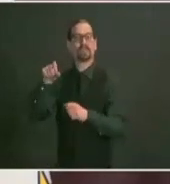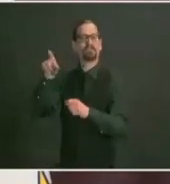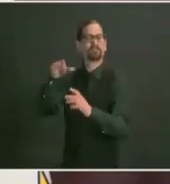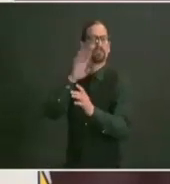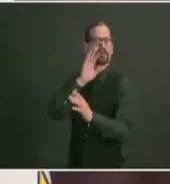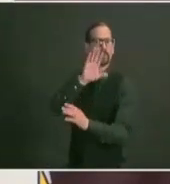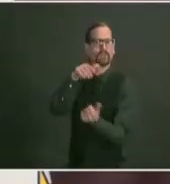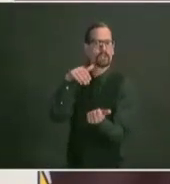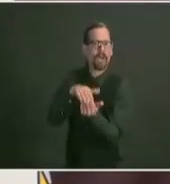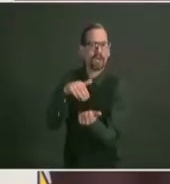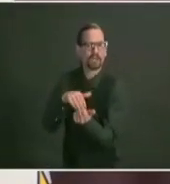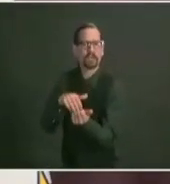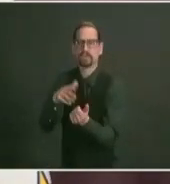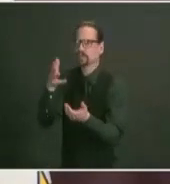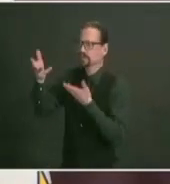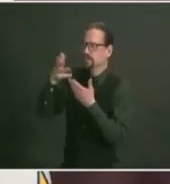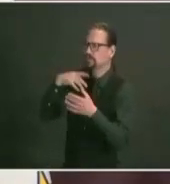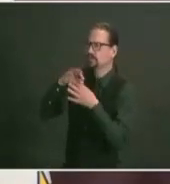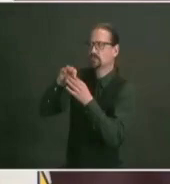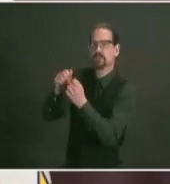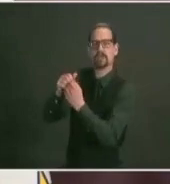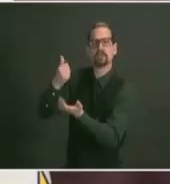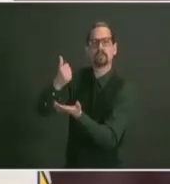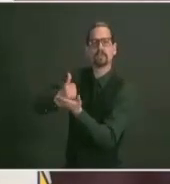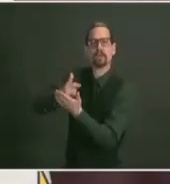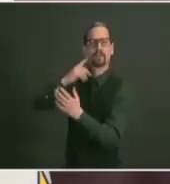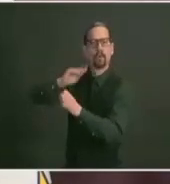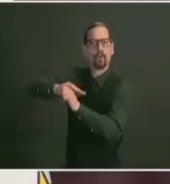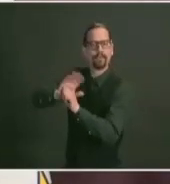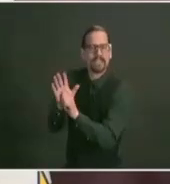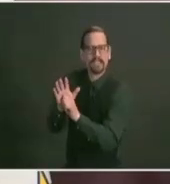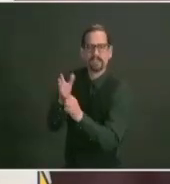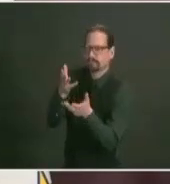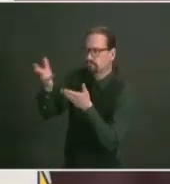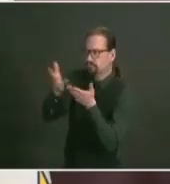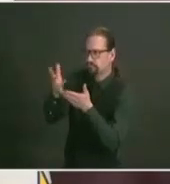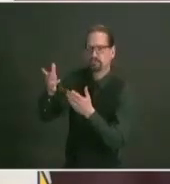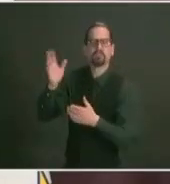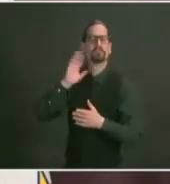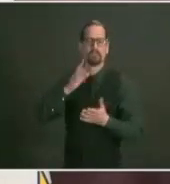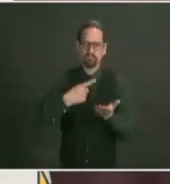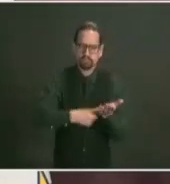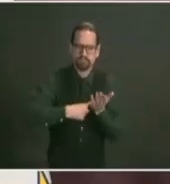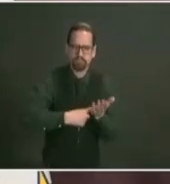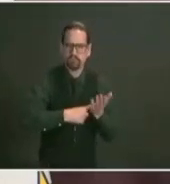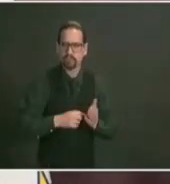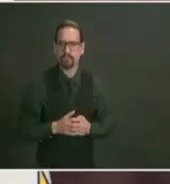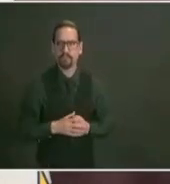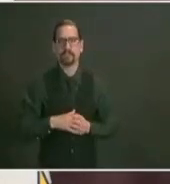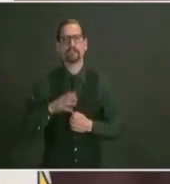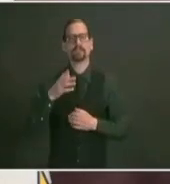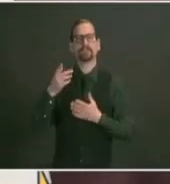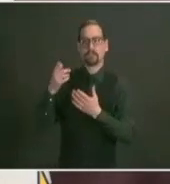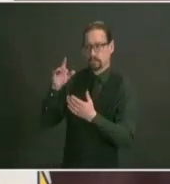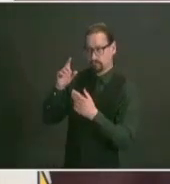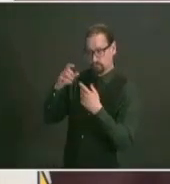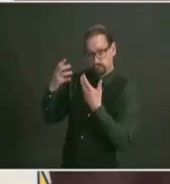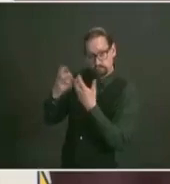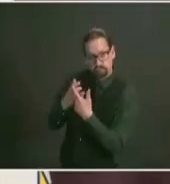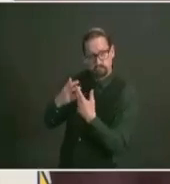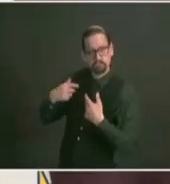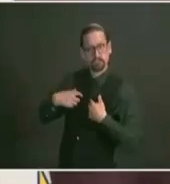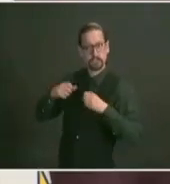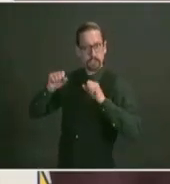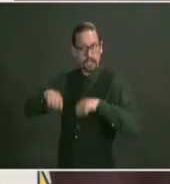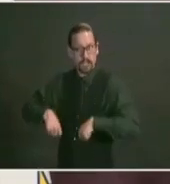positive talk to a doctor about treatment especially if you are older than 65 or you have